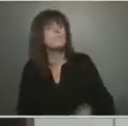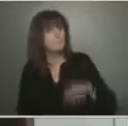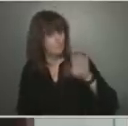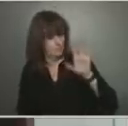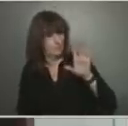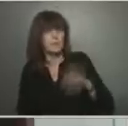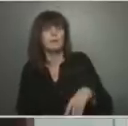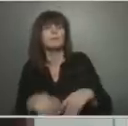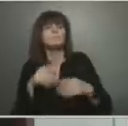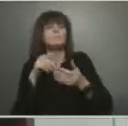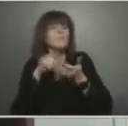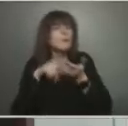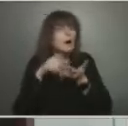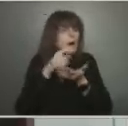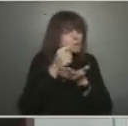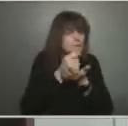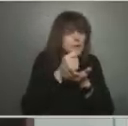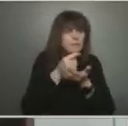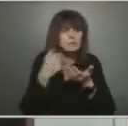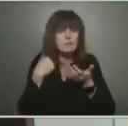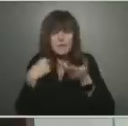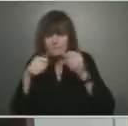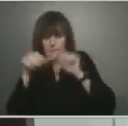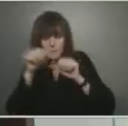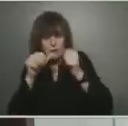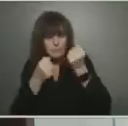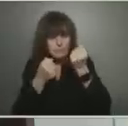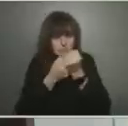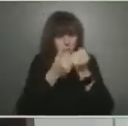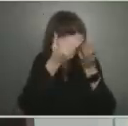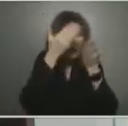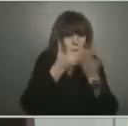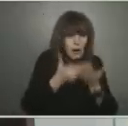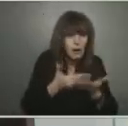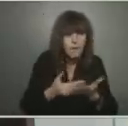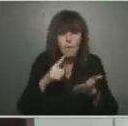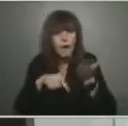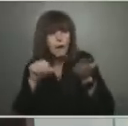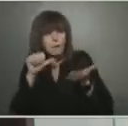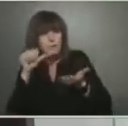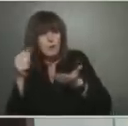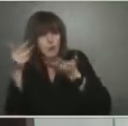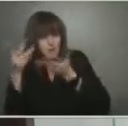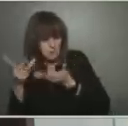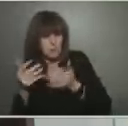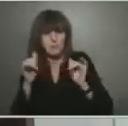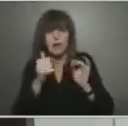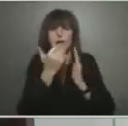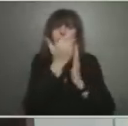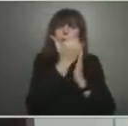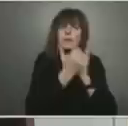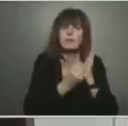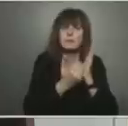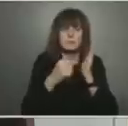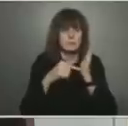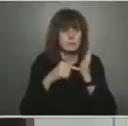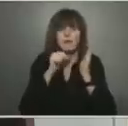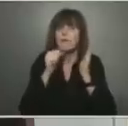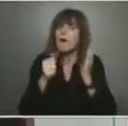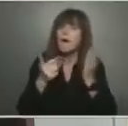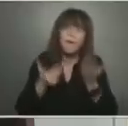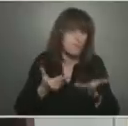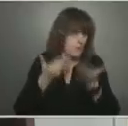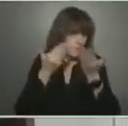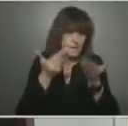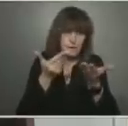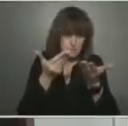And on their recommended against list where the following therapies are not recommended for the treatment of COVID-19 due to the lack of